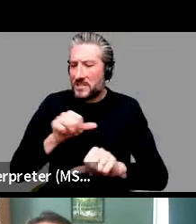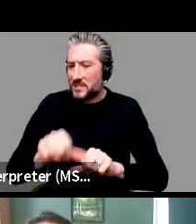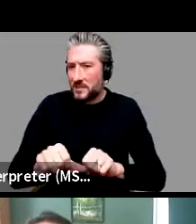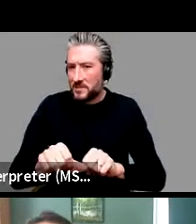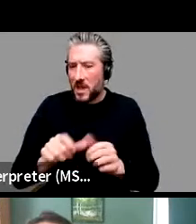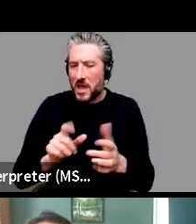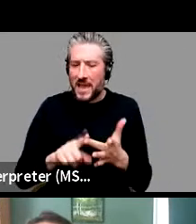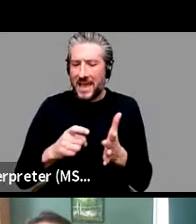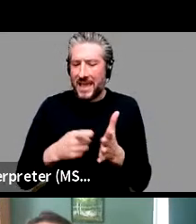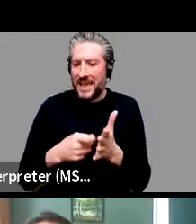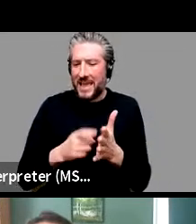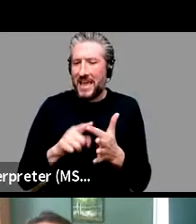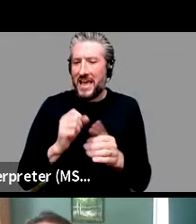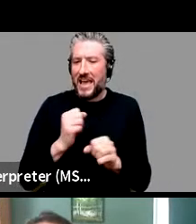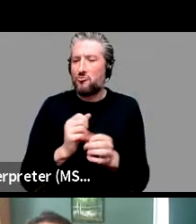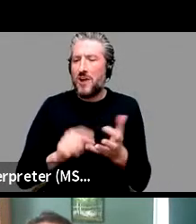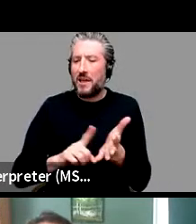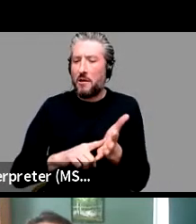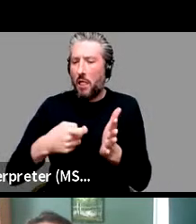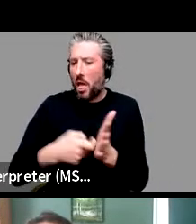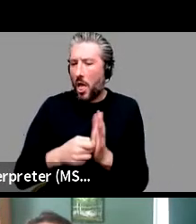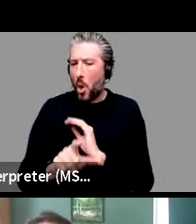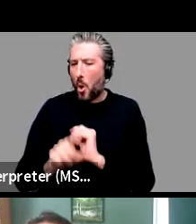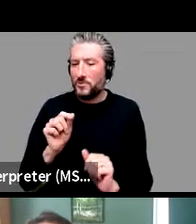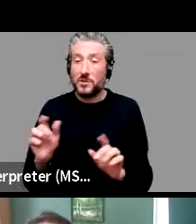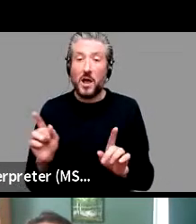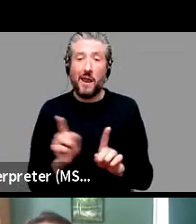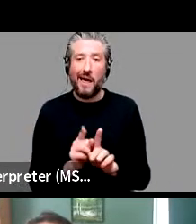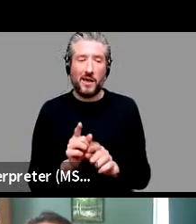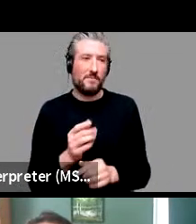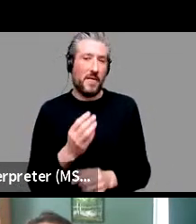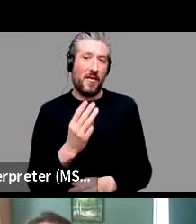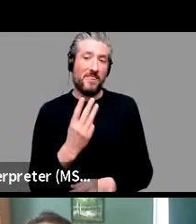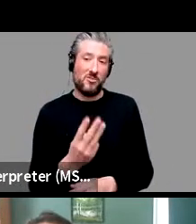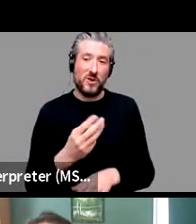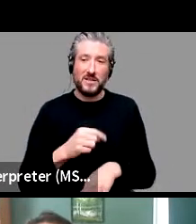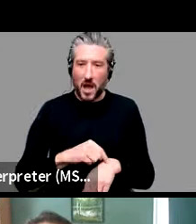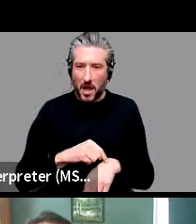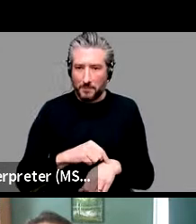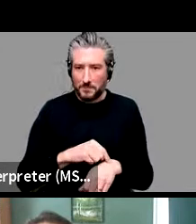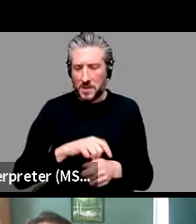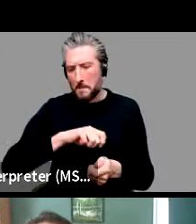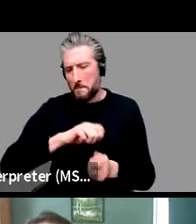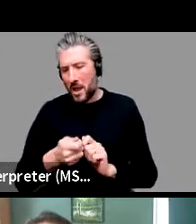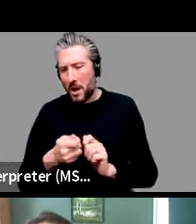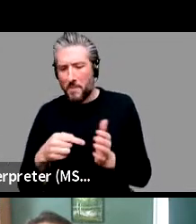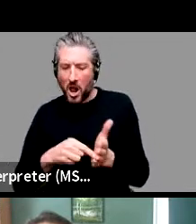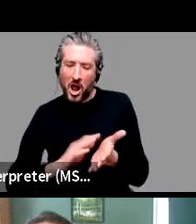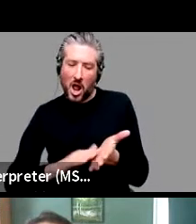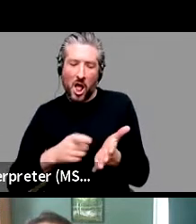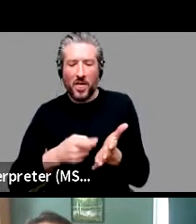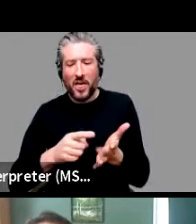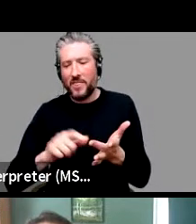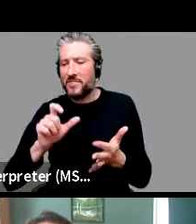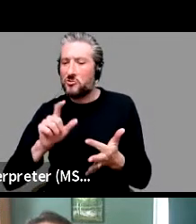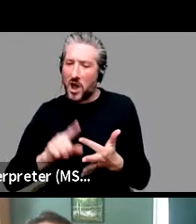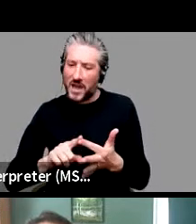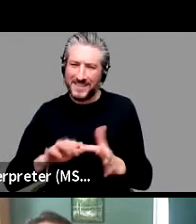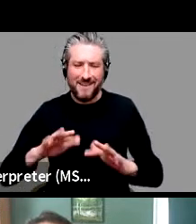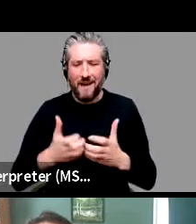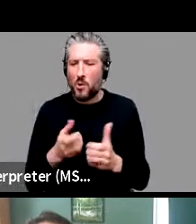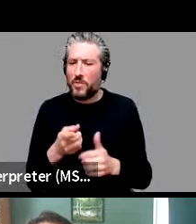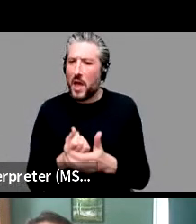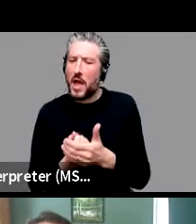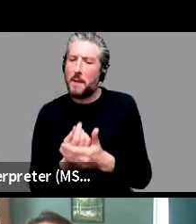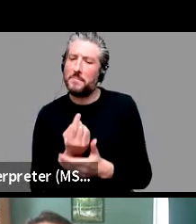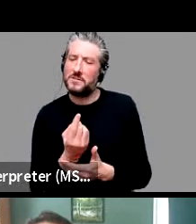parentheses options. So thrice over three times dreamt over dreamed, et cetera. Why does regularization take place at